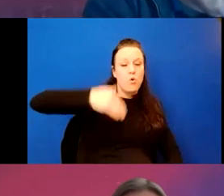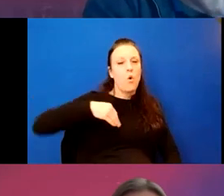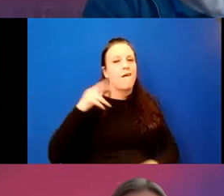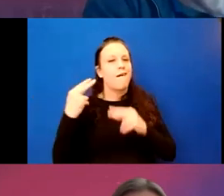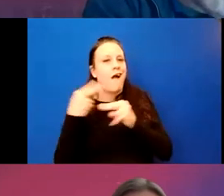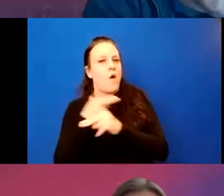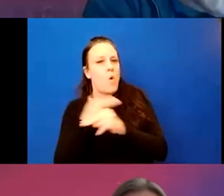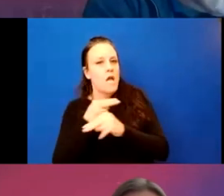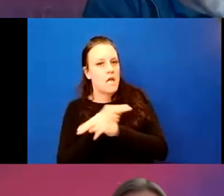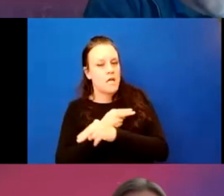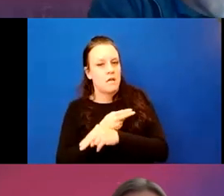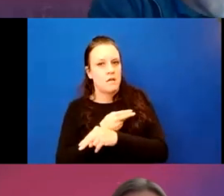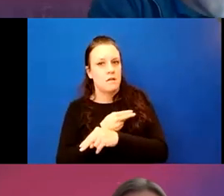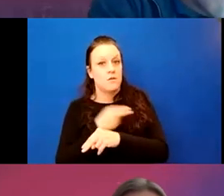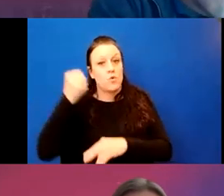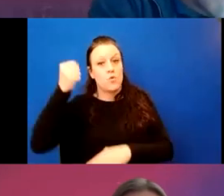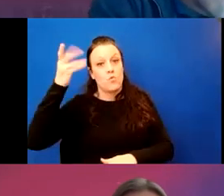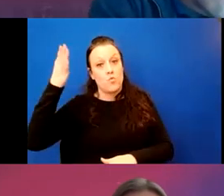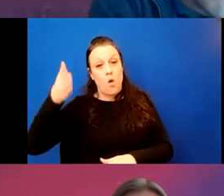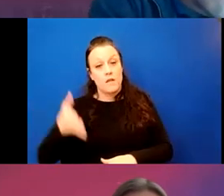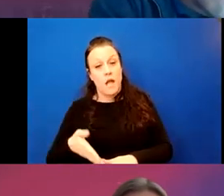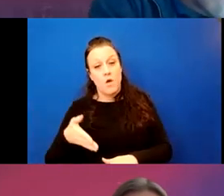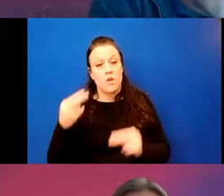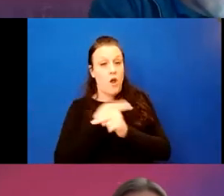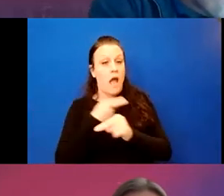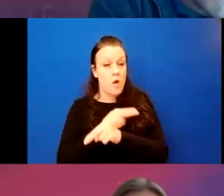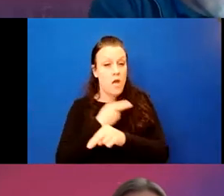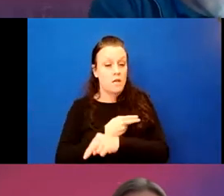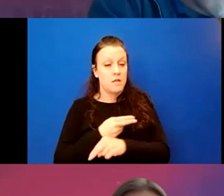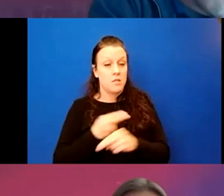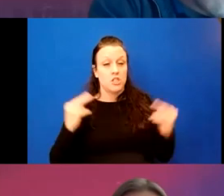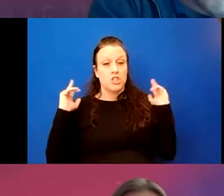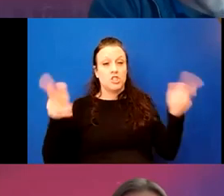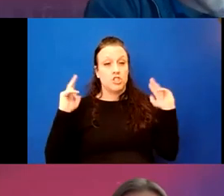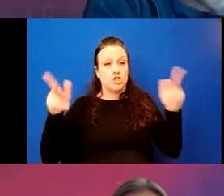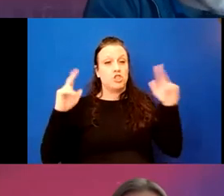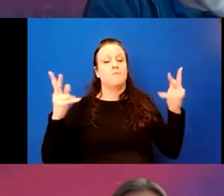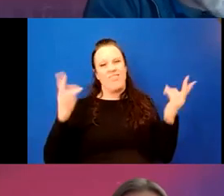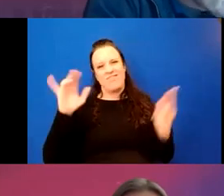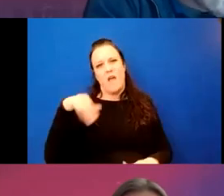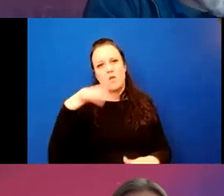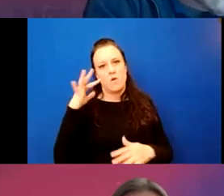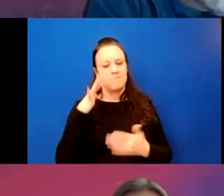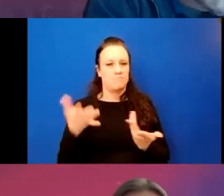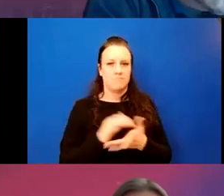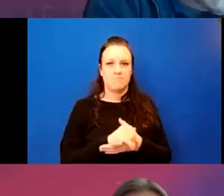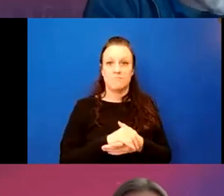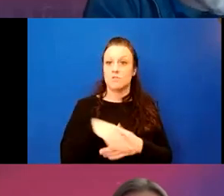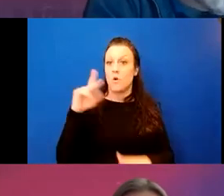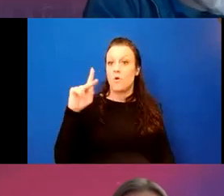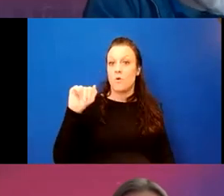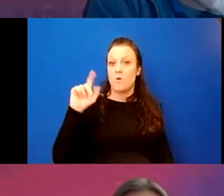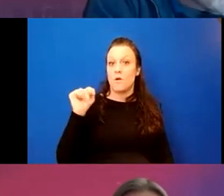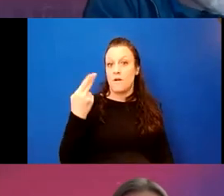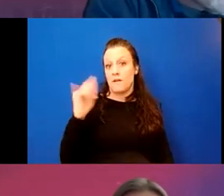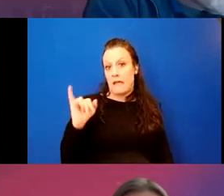um, rolling down your windows as you're driving down, uh, driving down the highway, something on that level. So Kathy, I don't know that